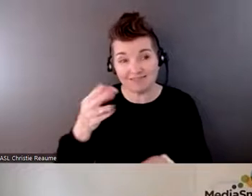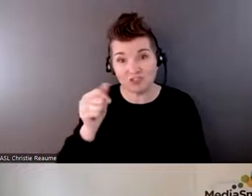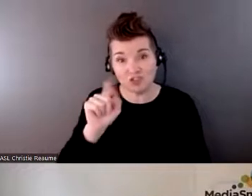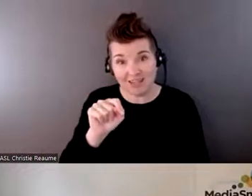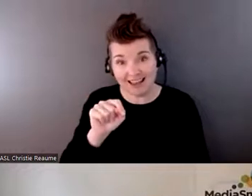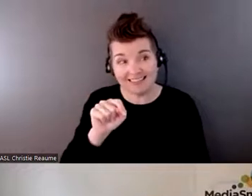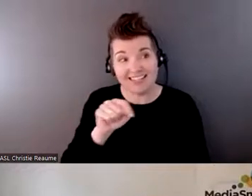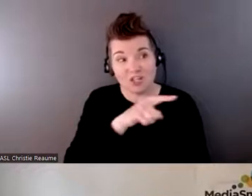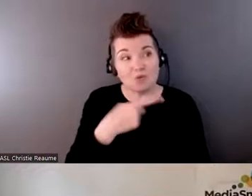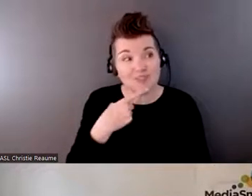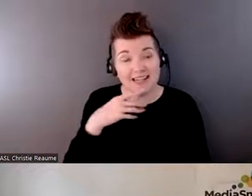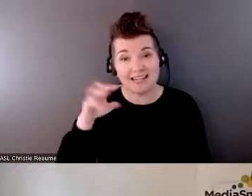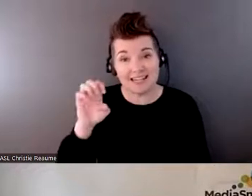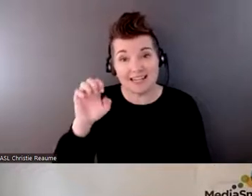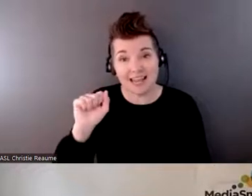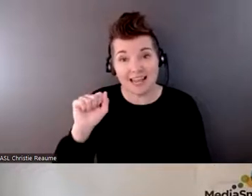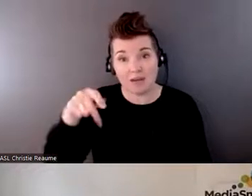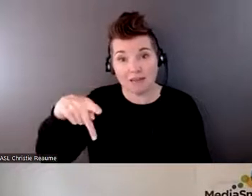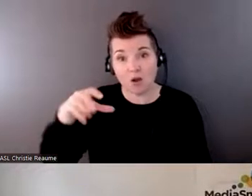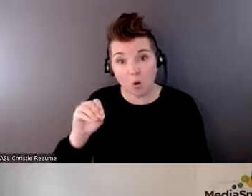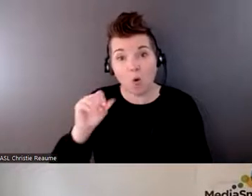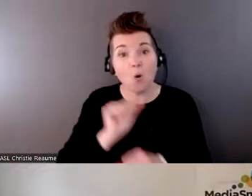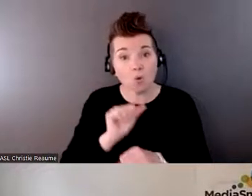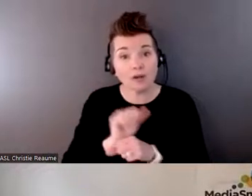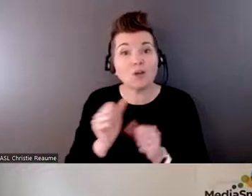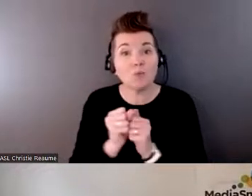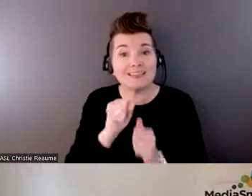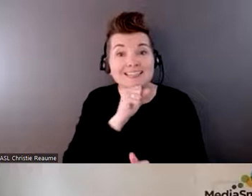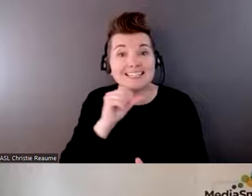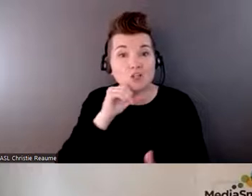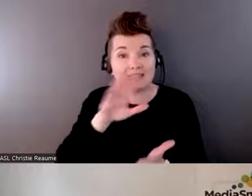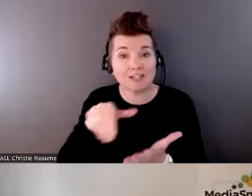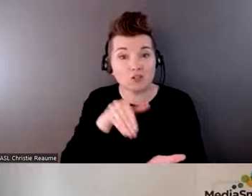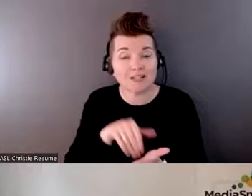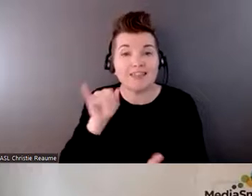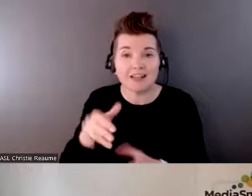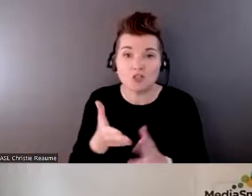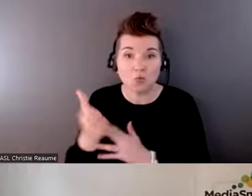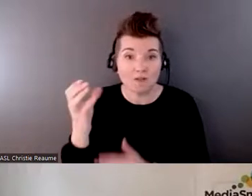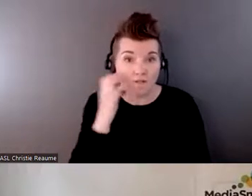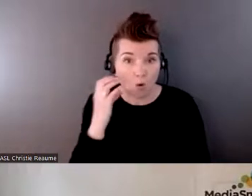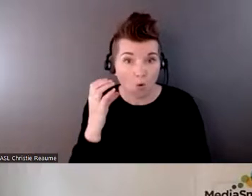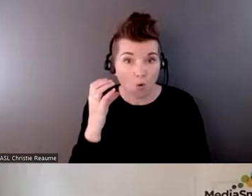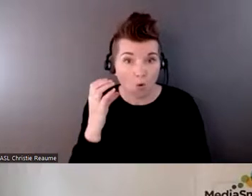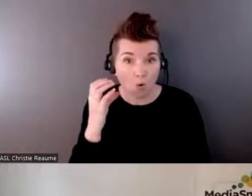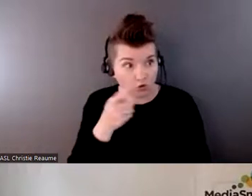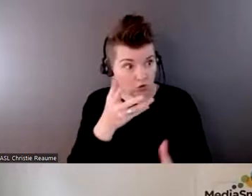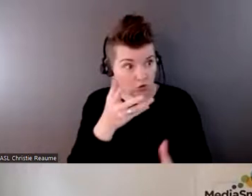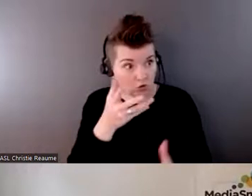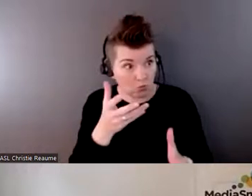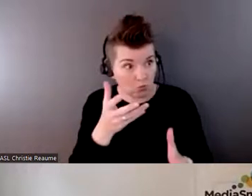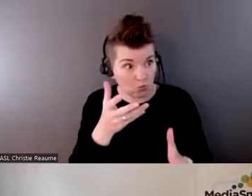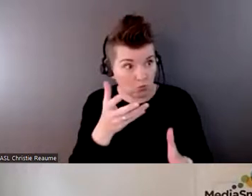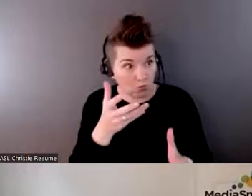working with, uh, Senior Centers Without Walls, which is phone-based. Do you want to tell us a bit more about this for people who are curious?